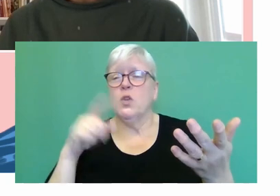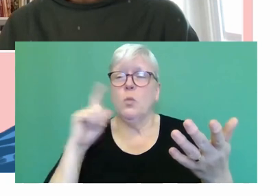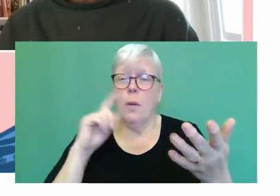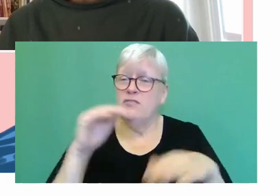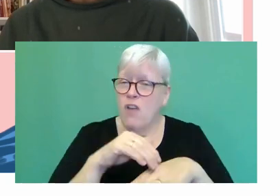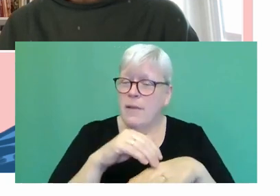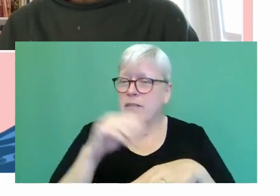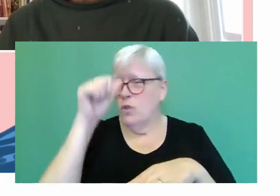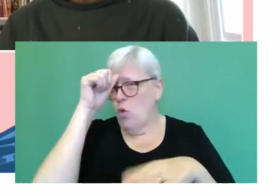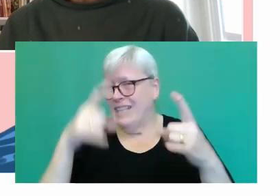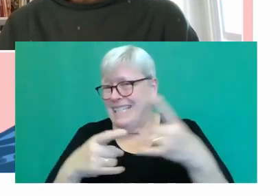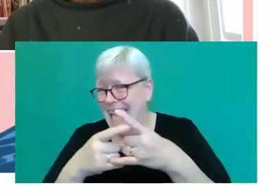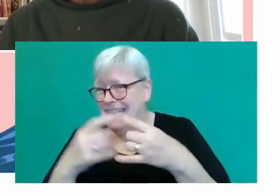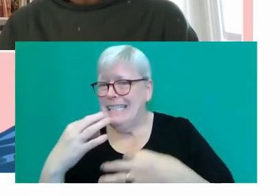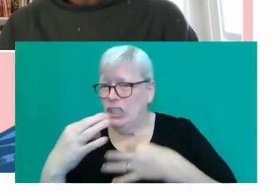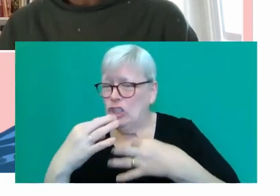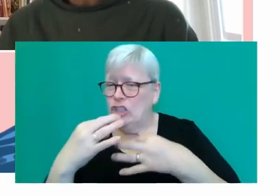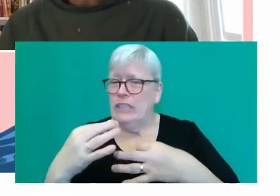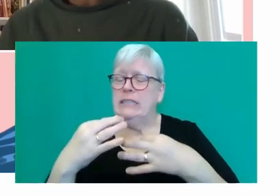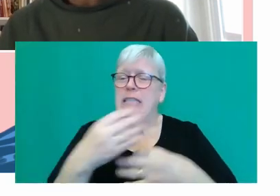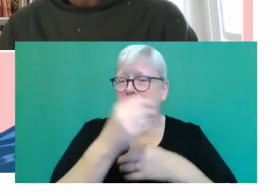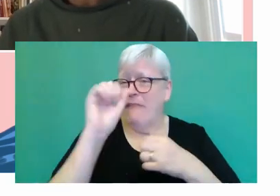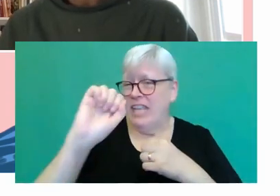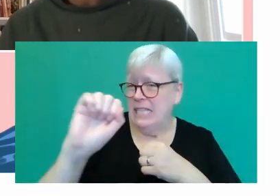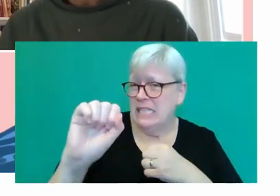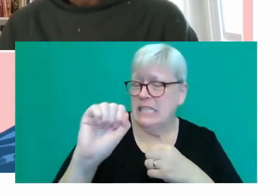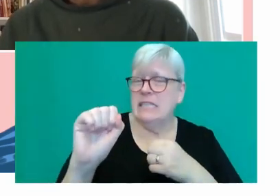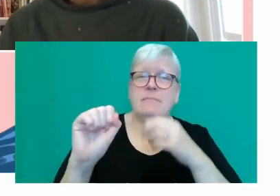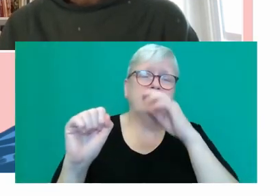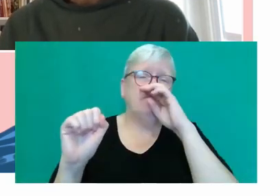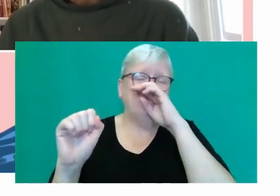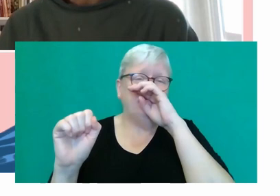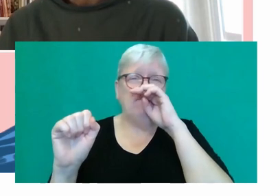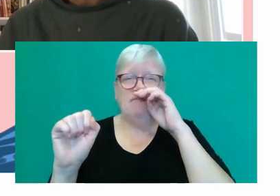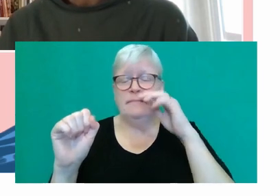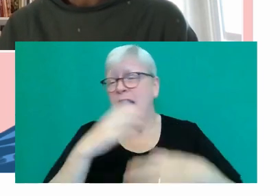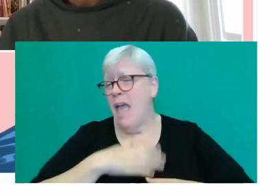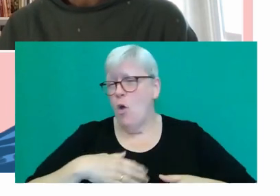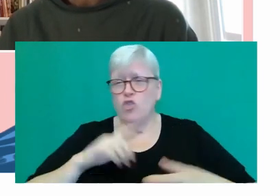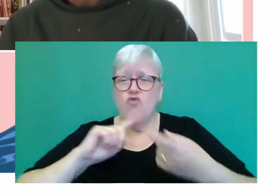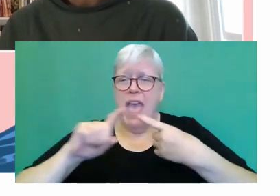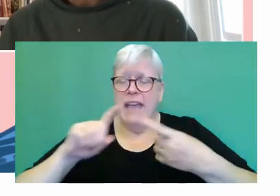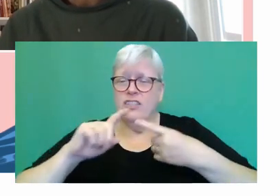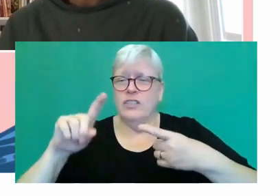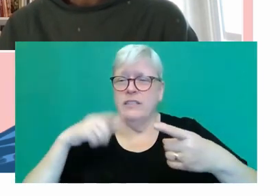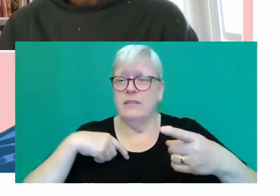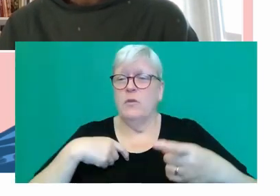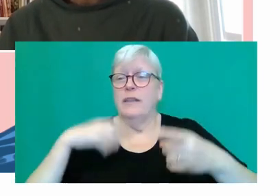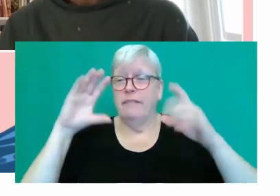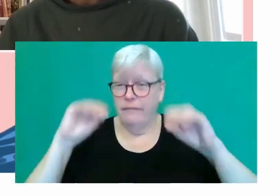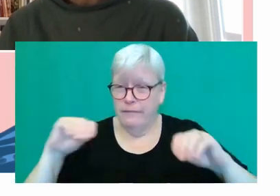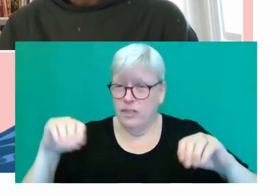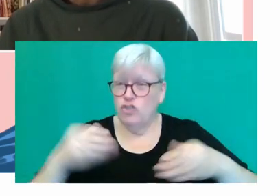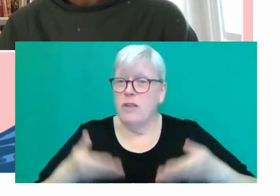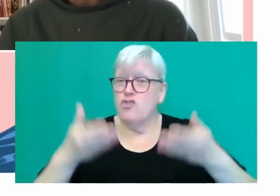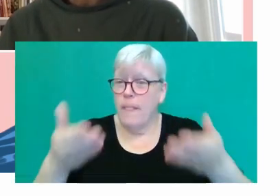addiction, we know, we know about, you know, some of his, his own kind of emotional reactions after delivering babies and things like that. And,